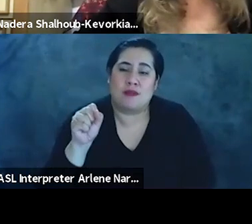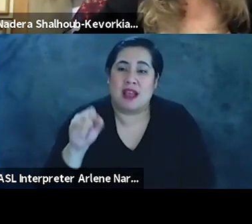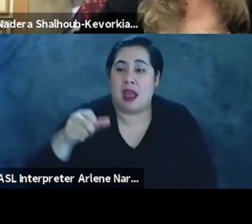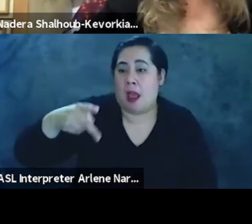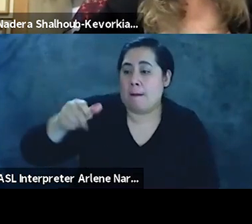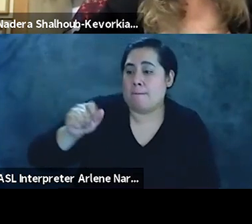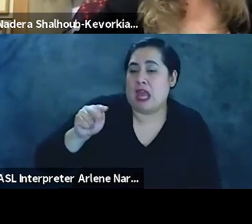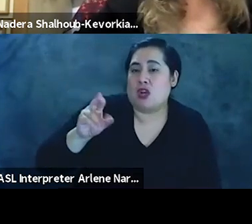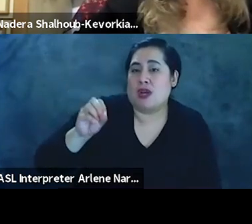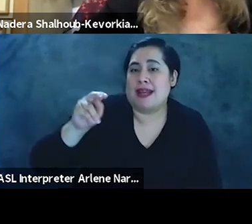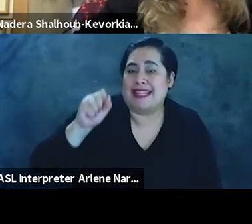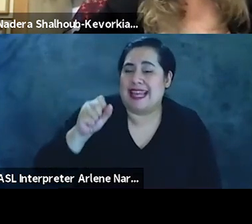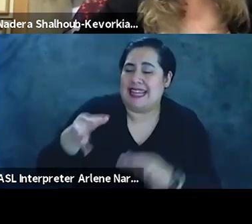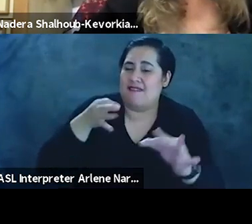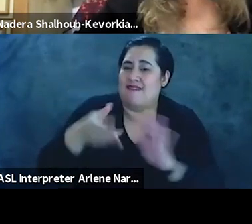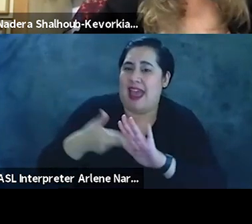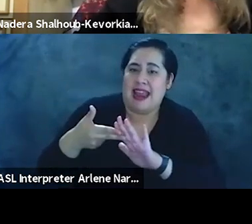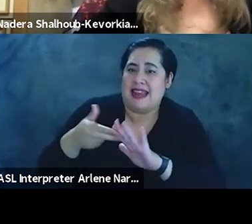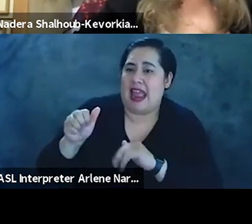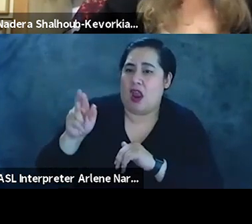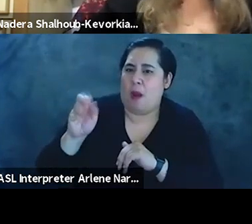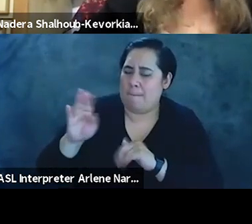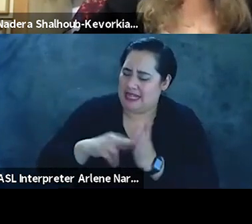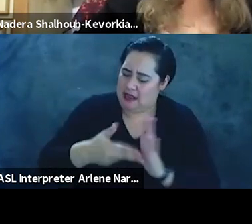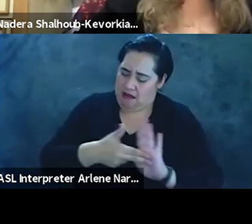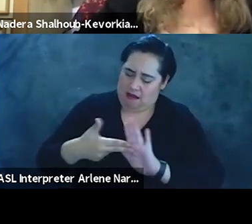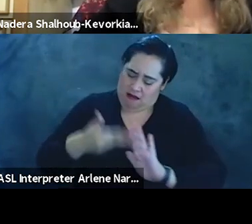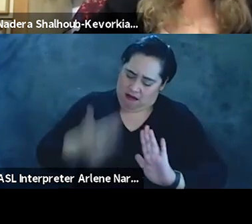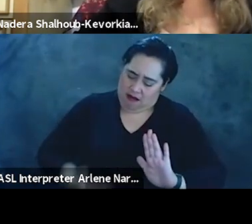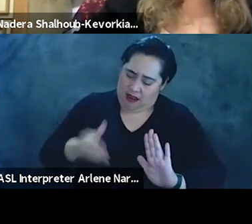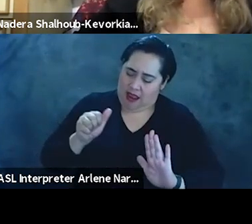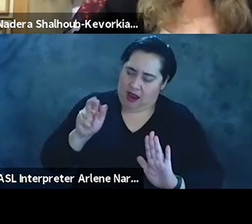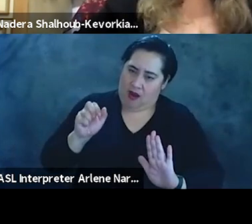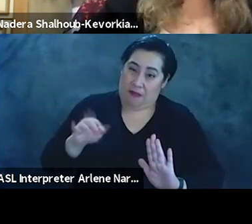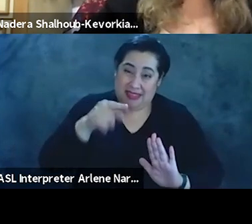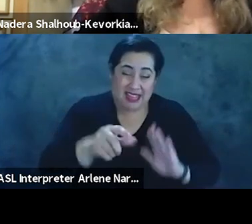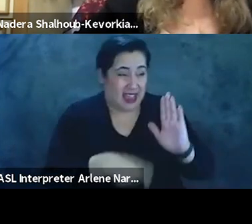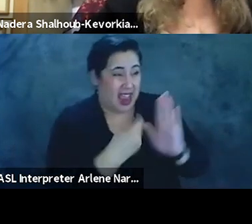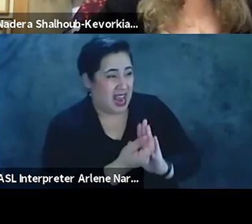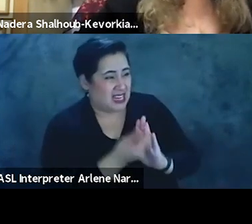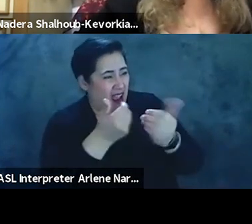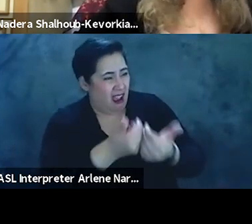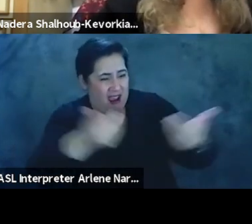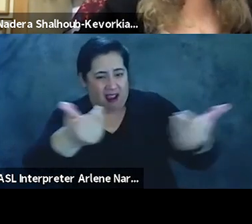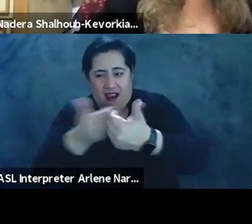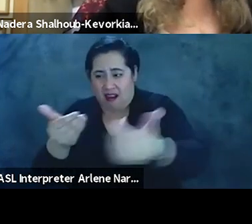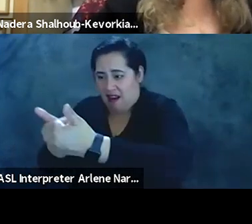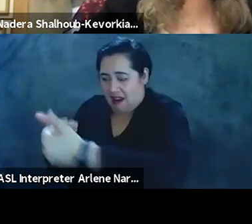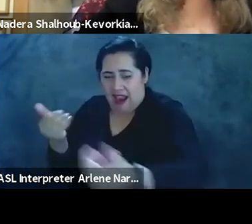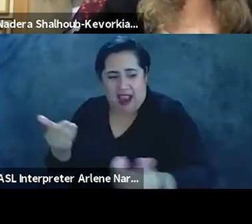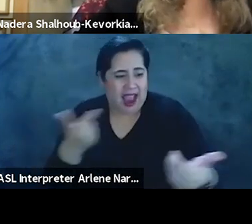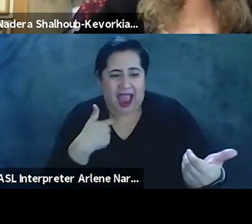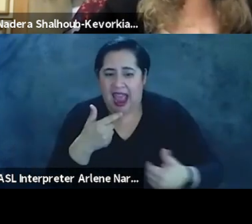Arabism, I should be counted as an Arab. In this age of sectarian and exclusionary nationalism, this was an open invitation I could